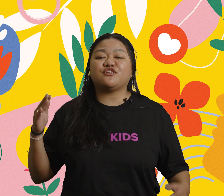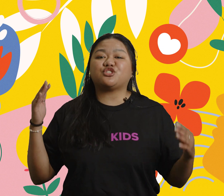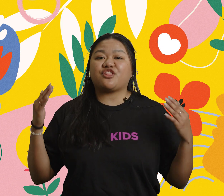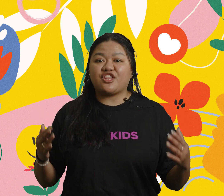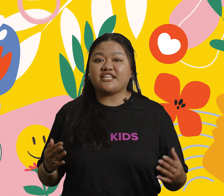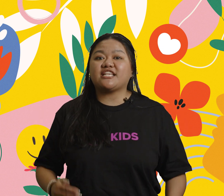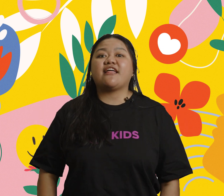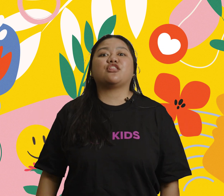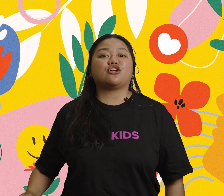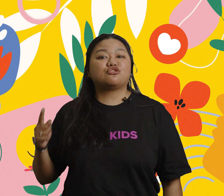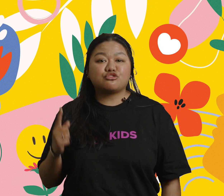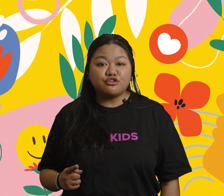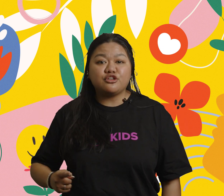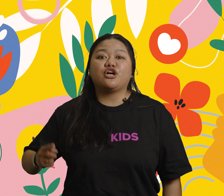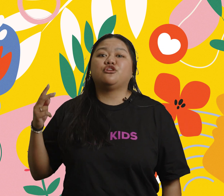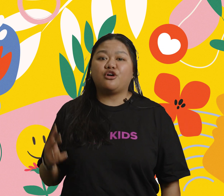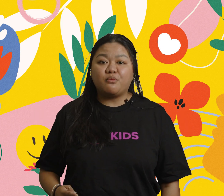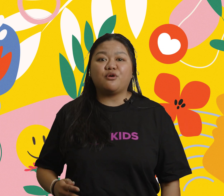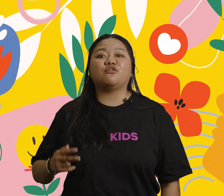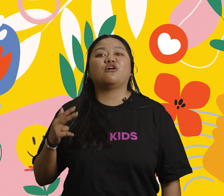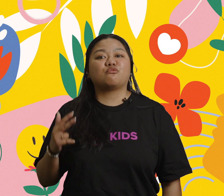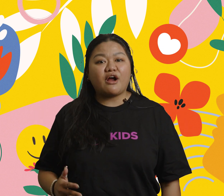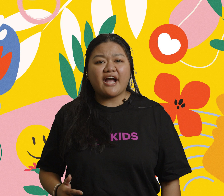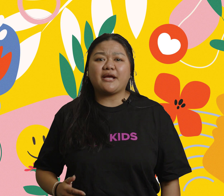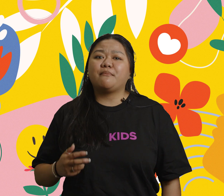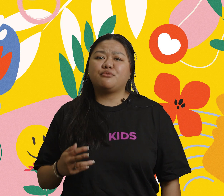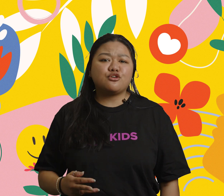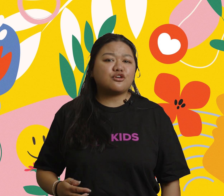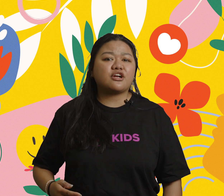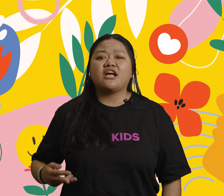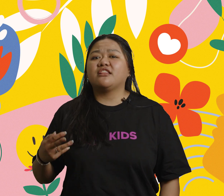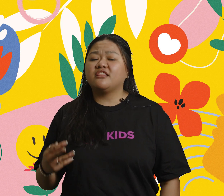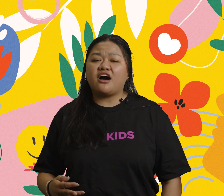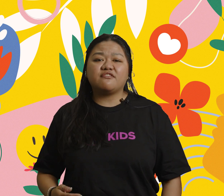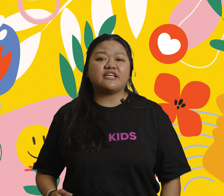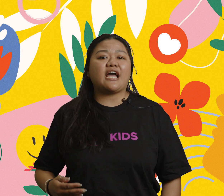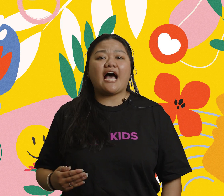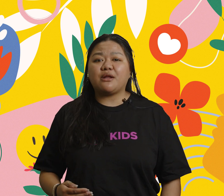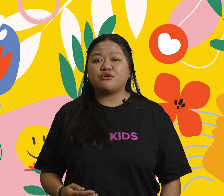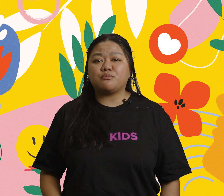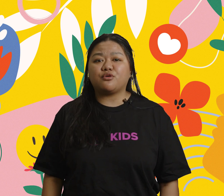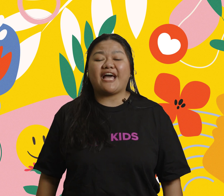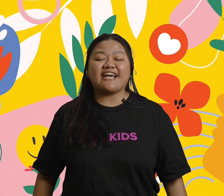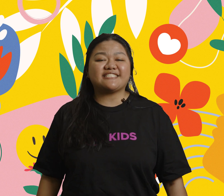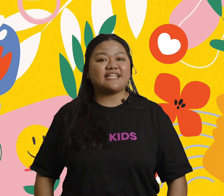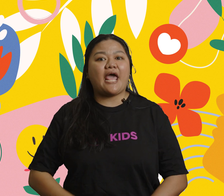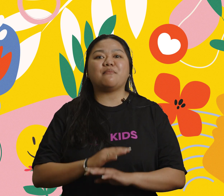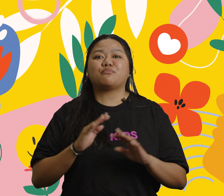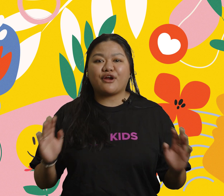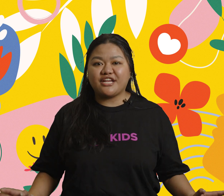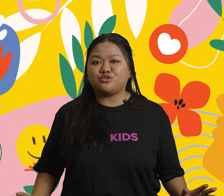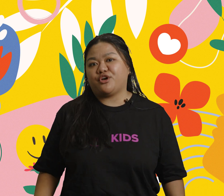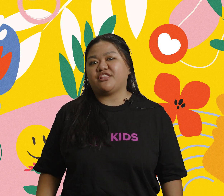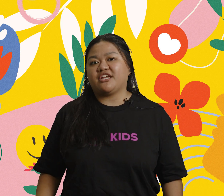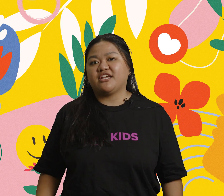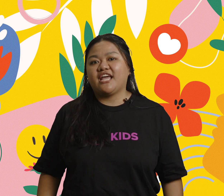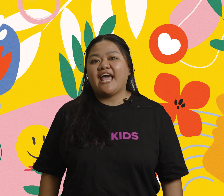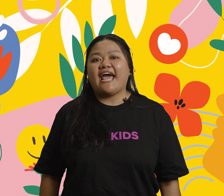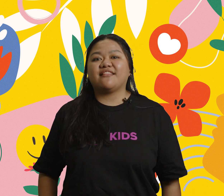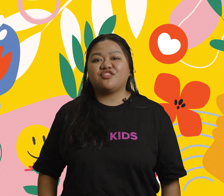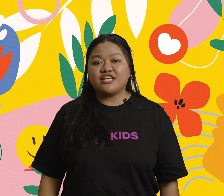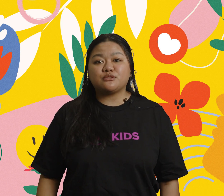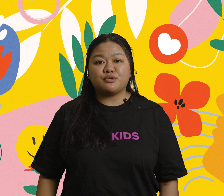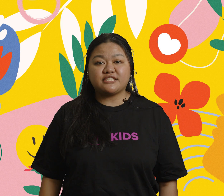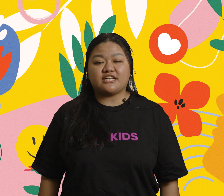minds fixed on things that are true, noble, right, pure, lovely, admirable, excellent and praiseworthy.